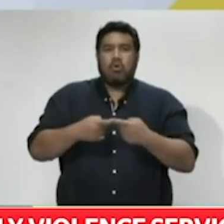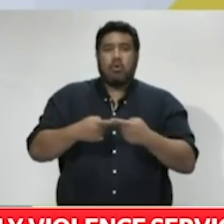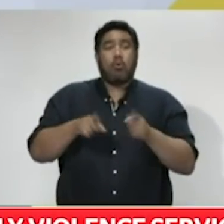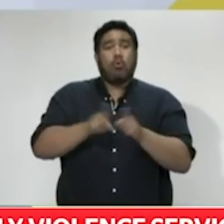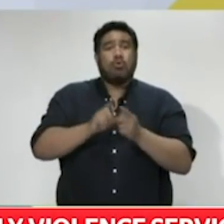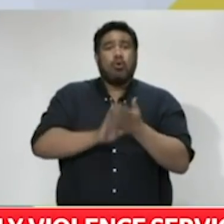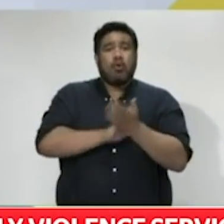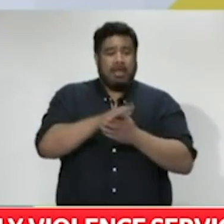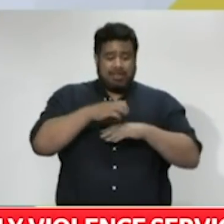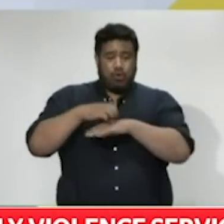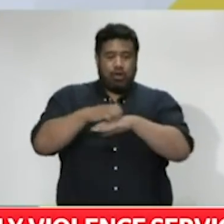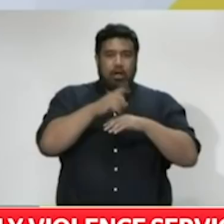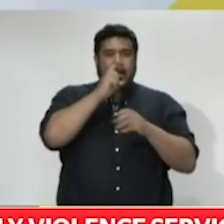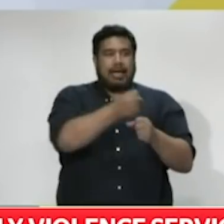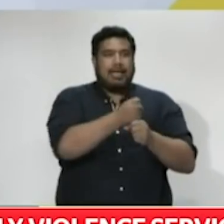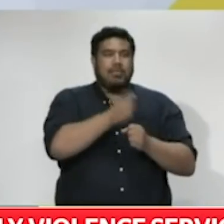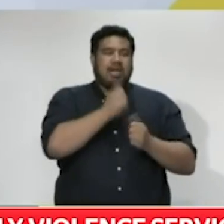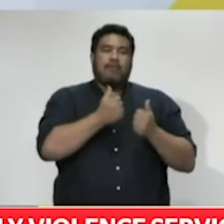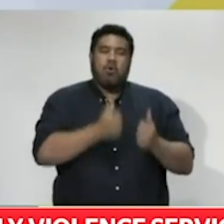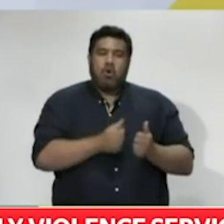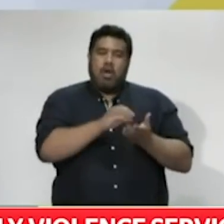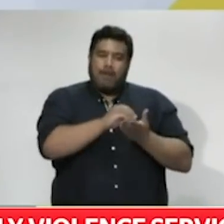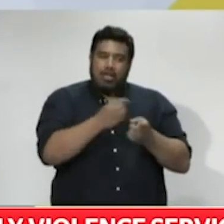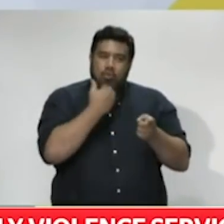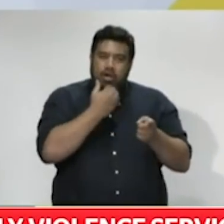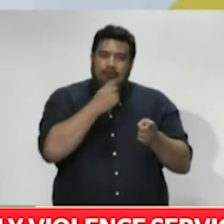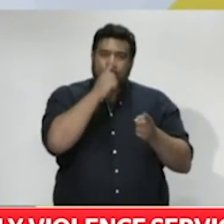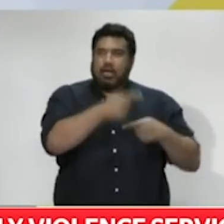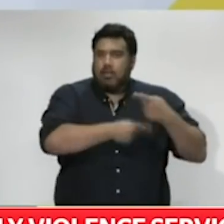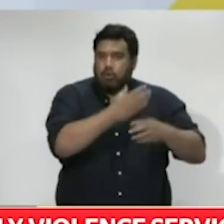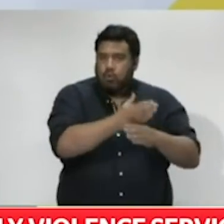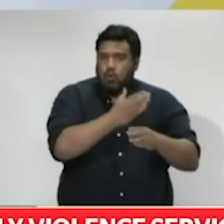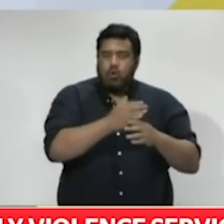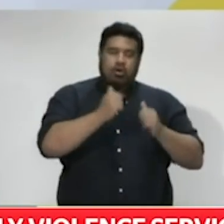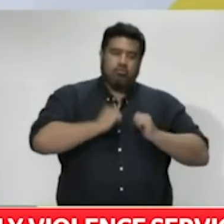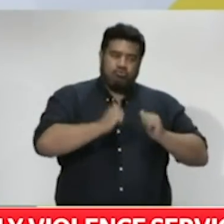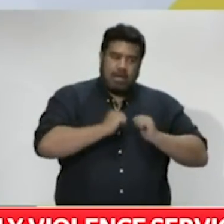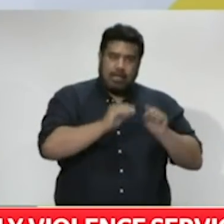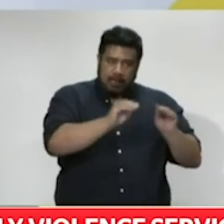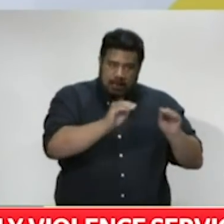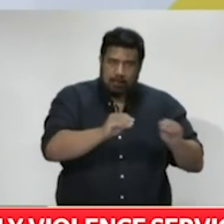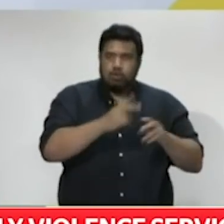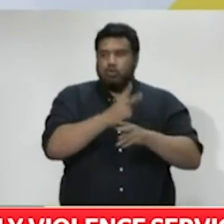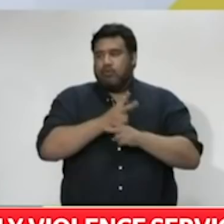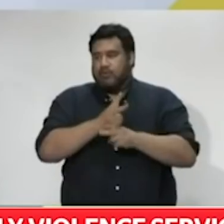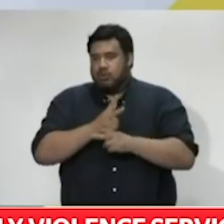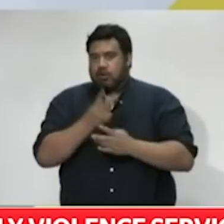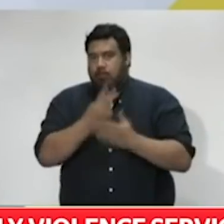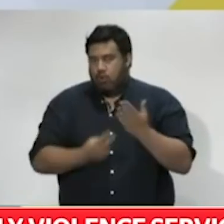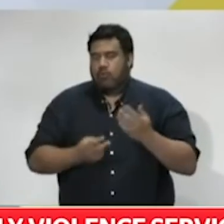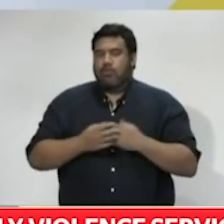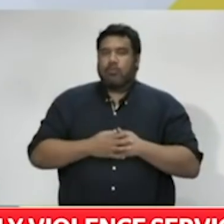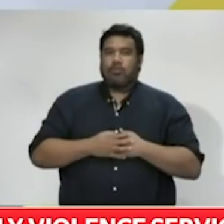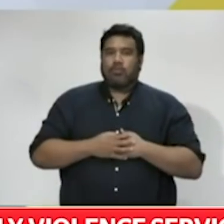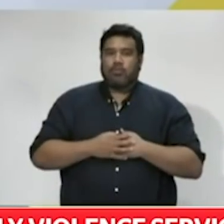staff, as well as ensure they get good training and supervision. These initiatives taken